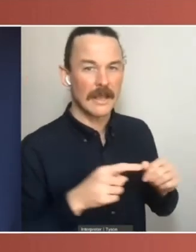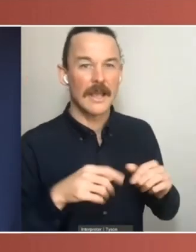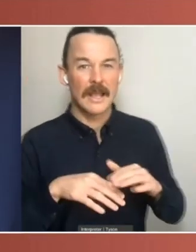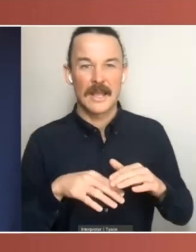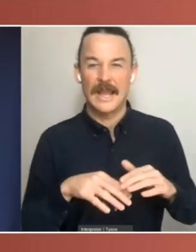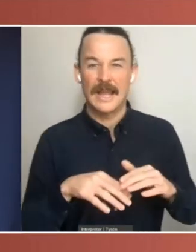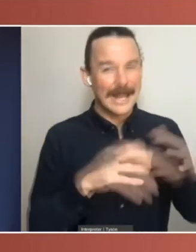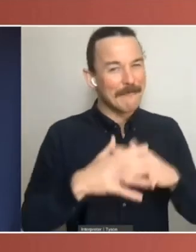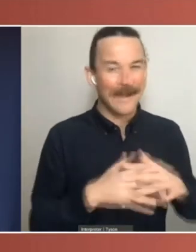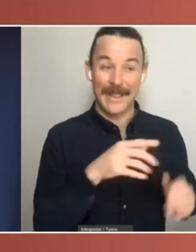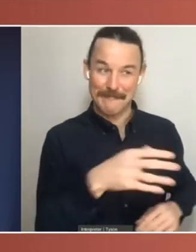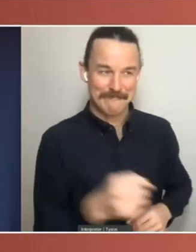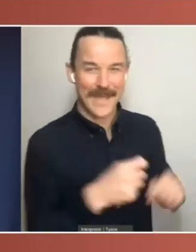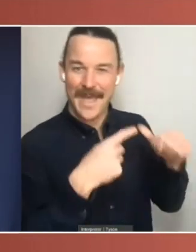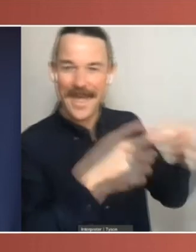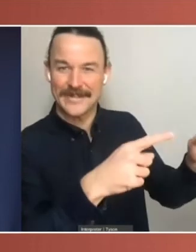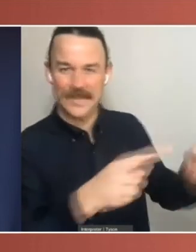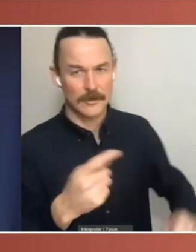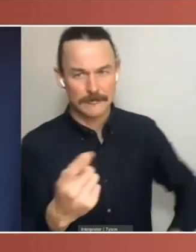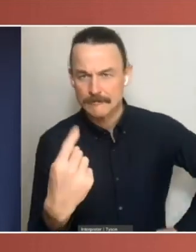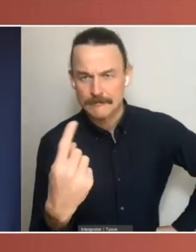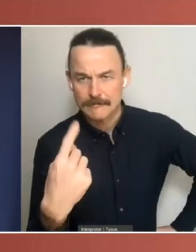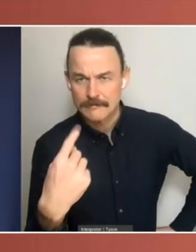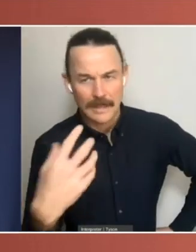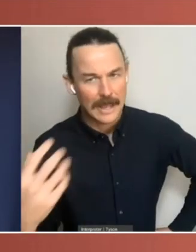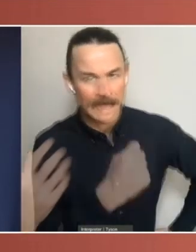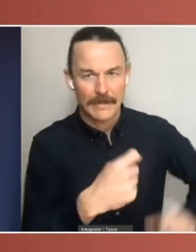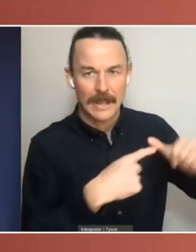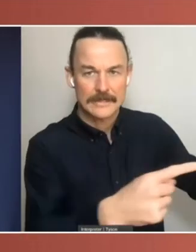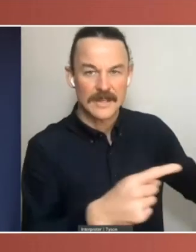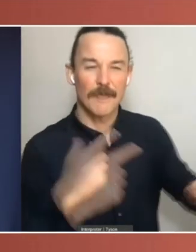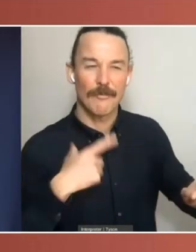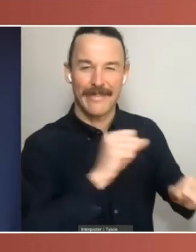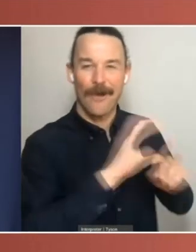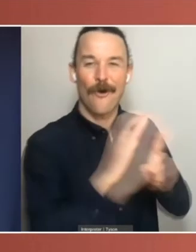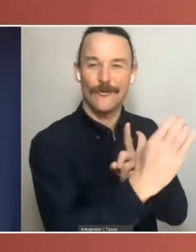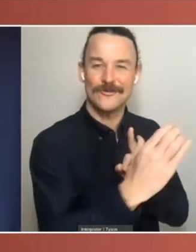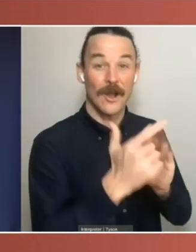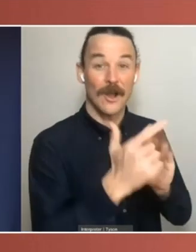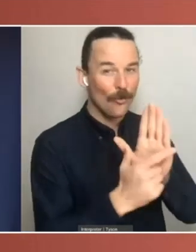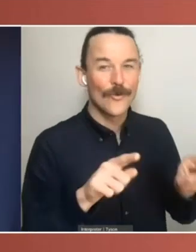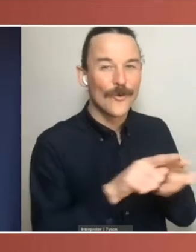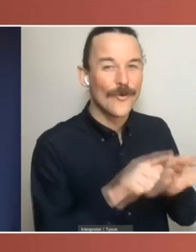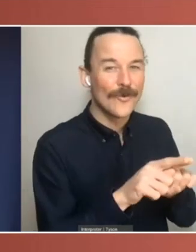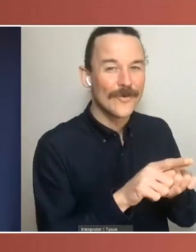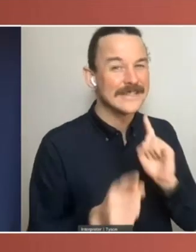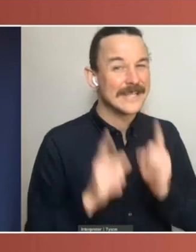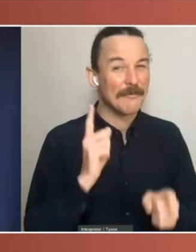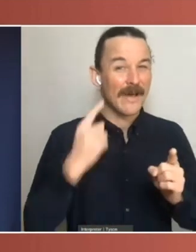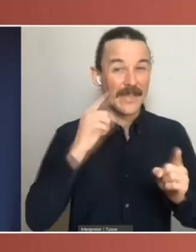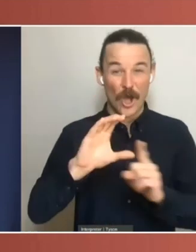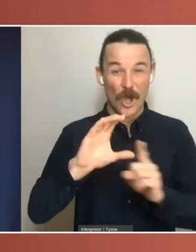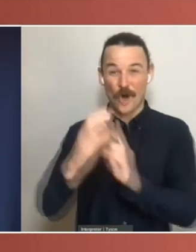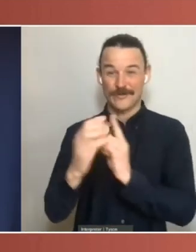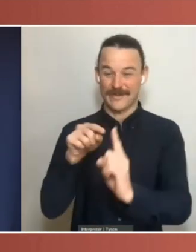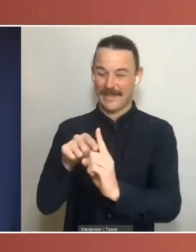that's culture as well as law. And in some ways, culture is the easiest and the hardest thing to change. You it doesn't take